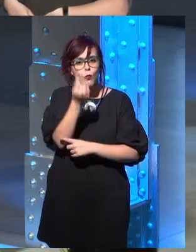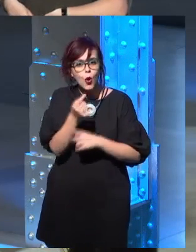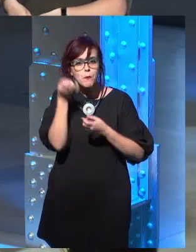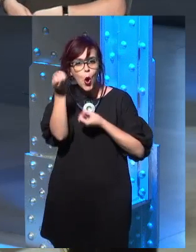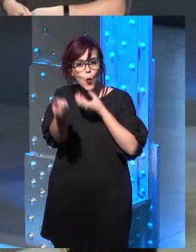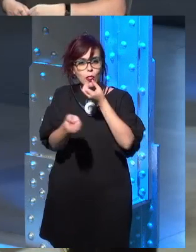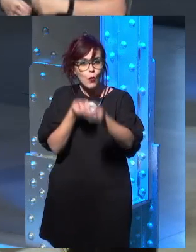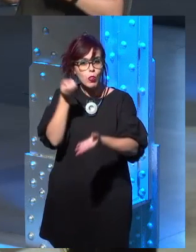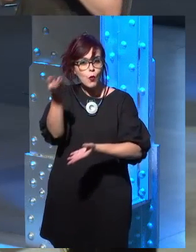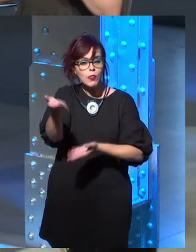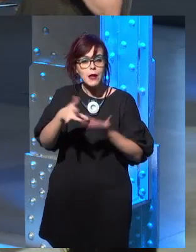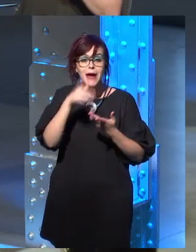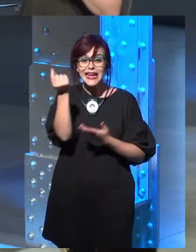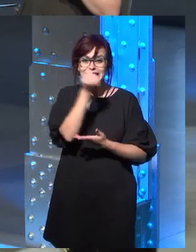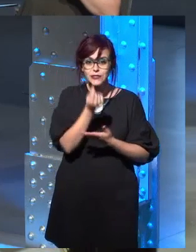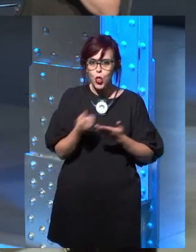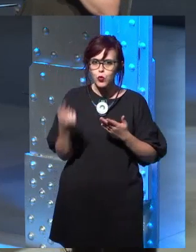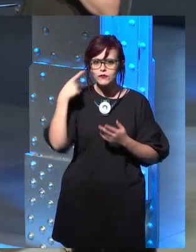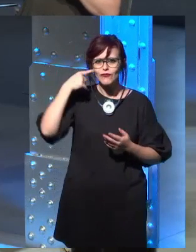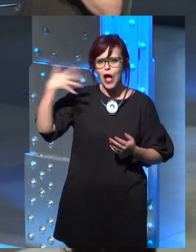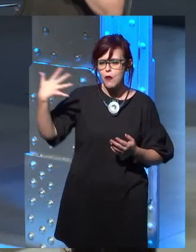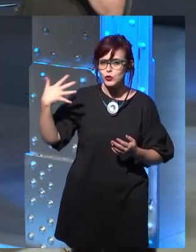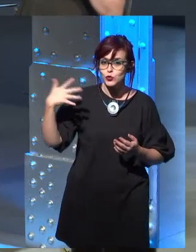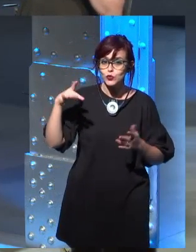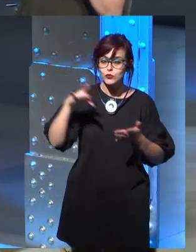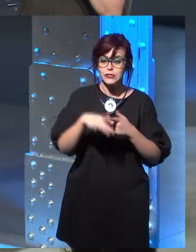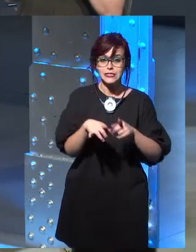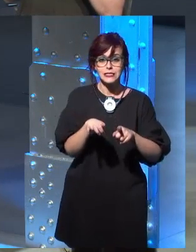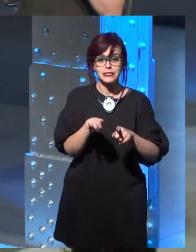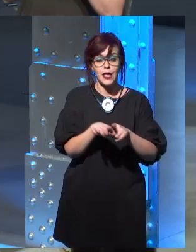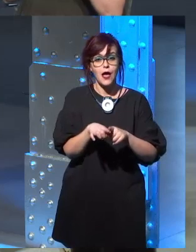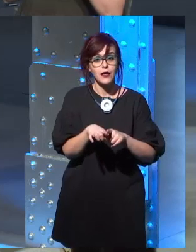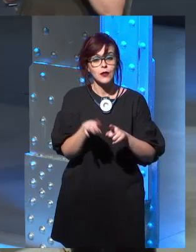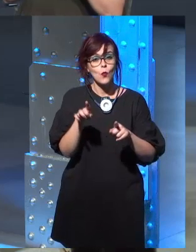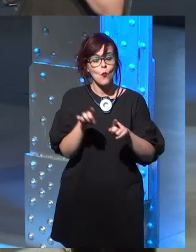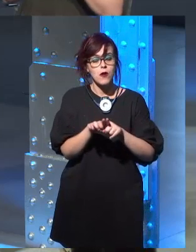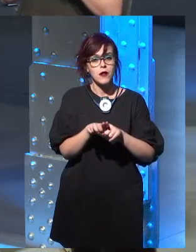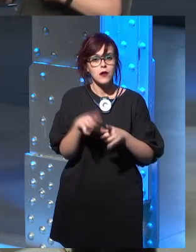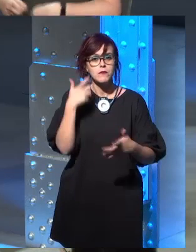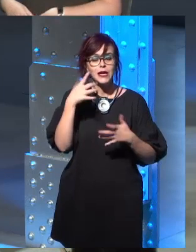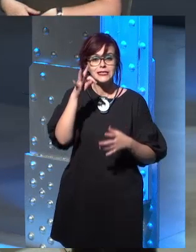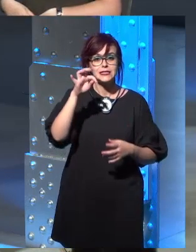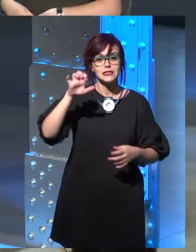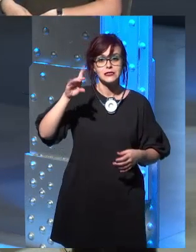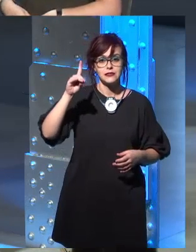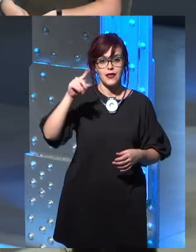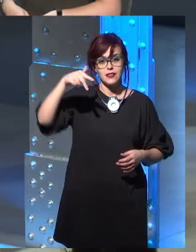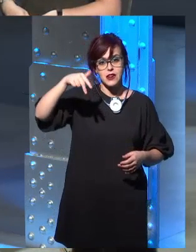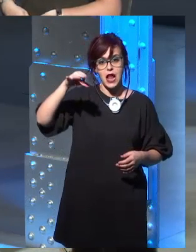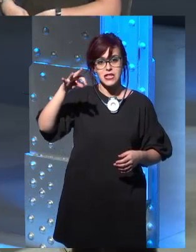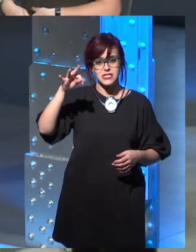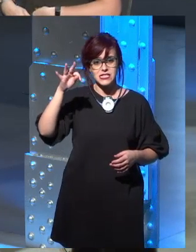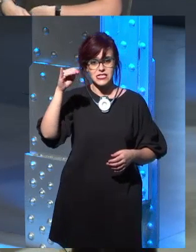and we have great drawings here. They have more than 20 artists working in the